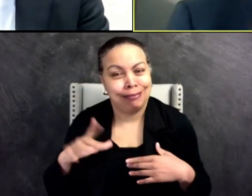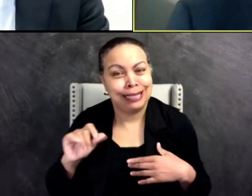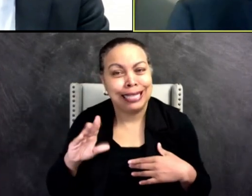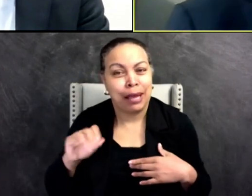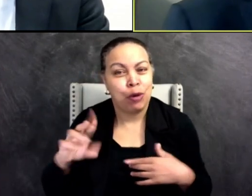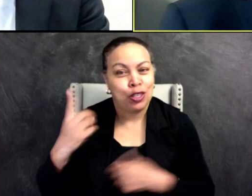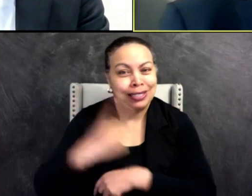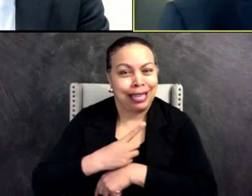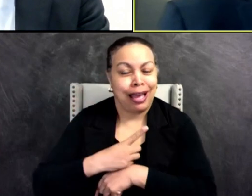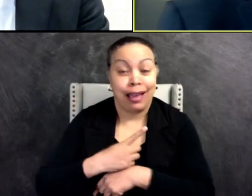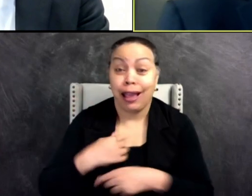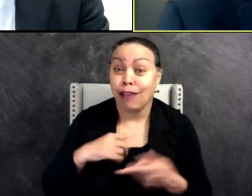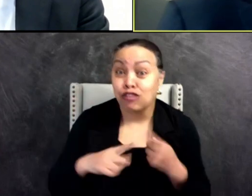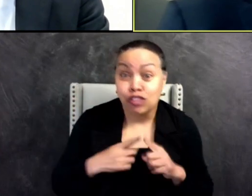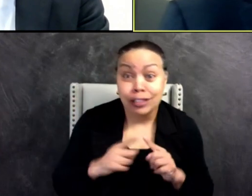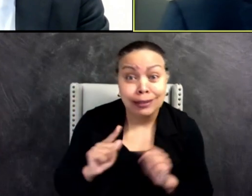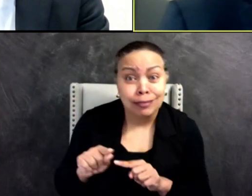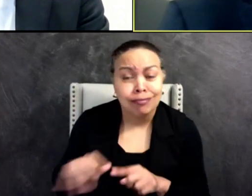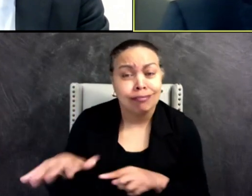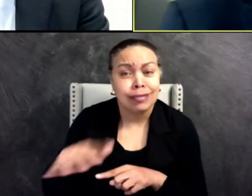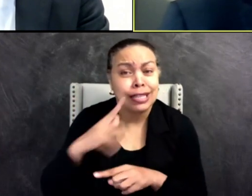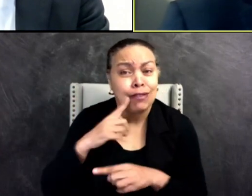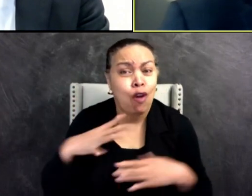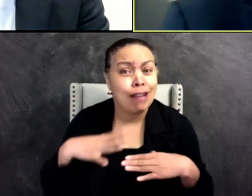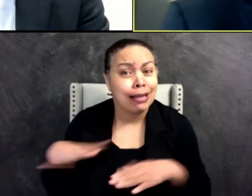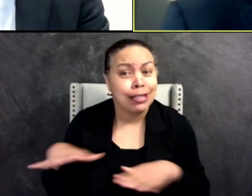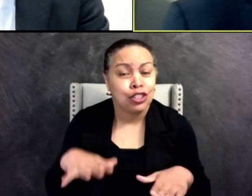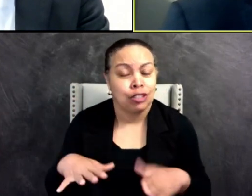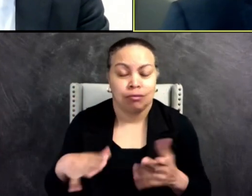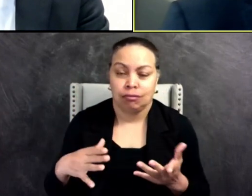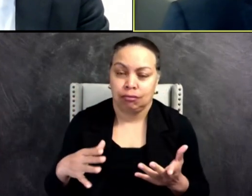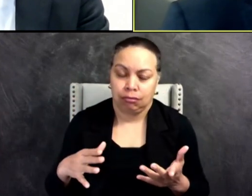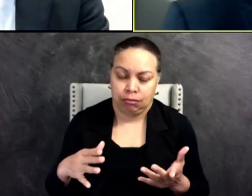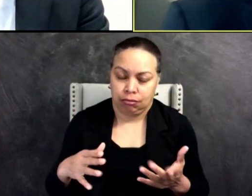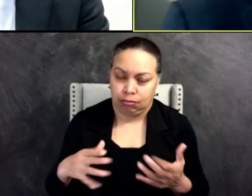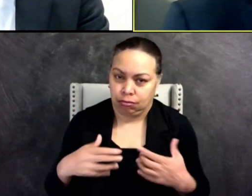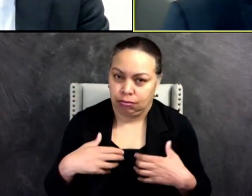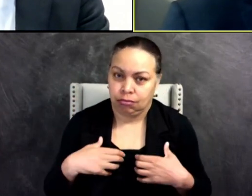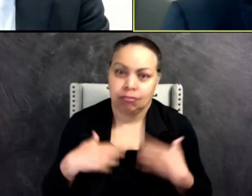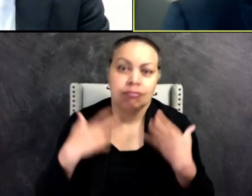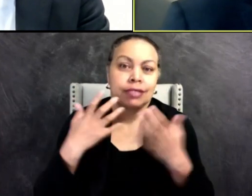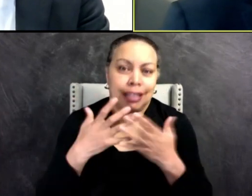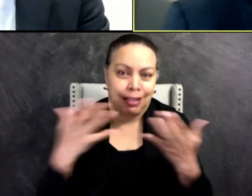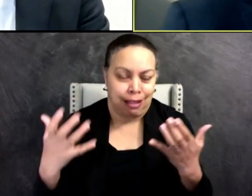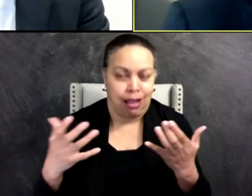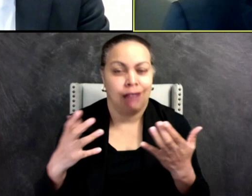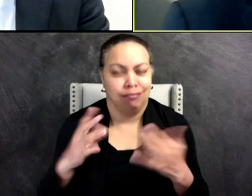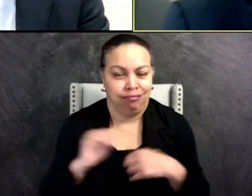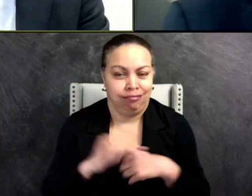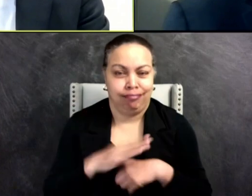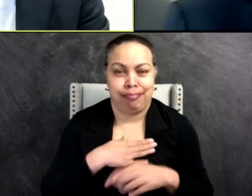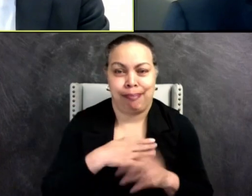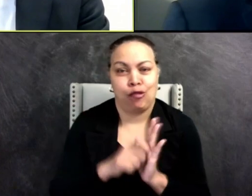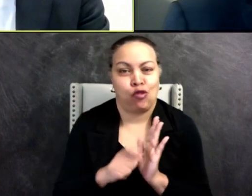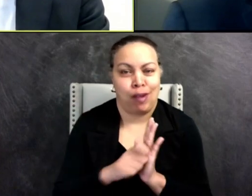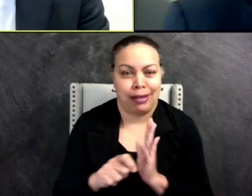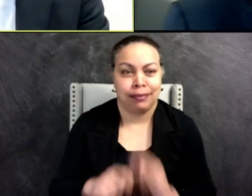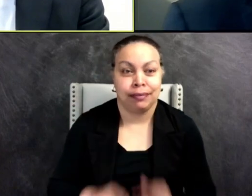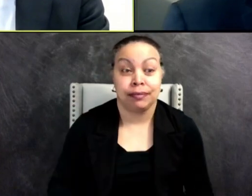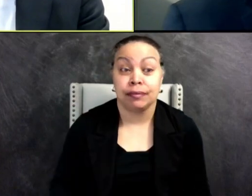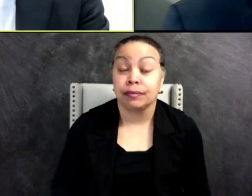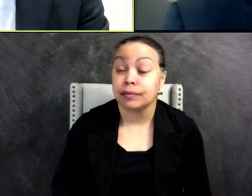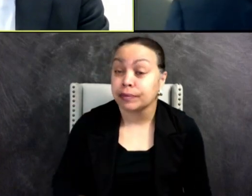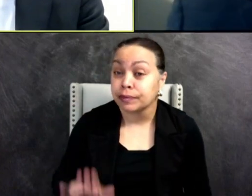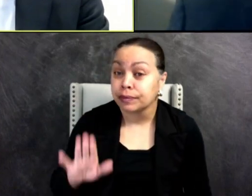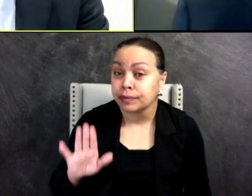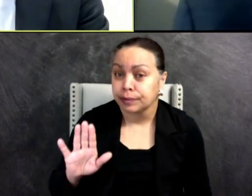There was a lot of anger and emotion. Obviously, that manifested itself from what I wrote. Lieutenant Pedrini, I think